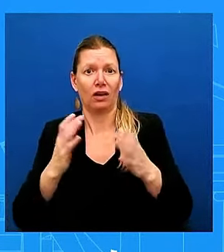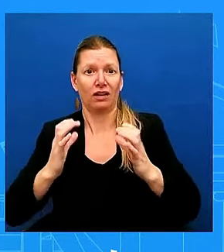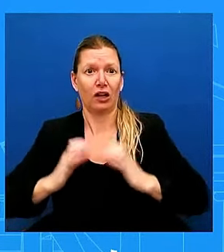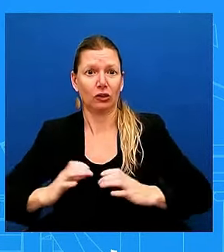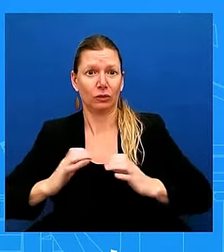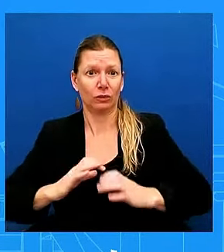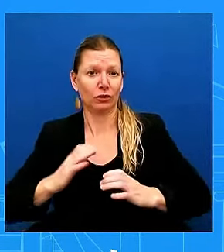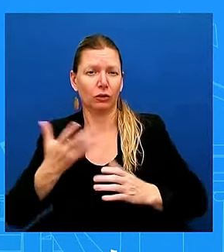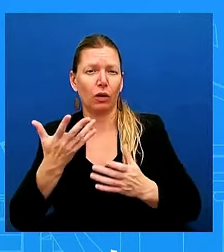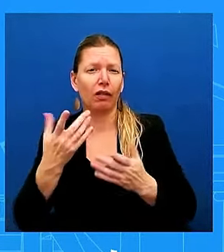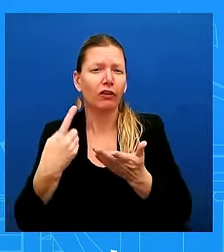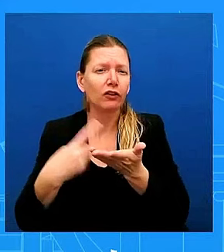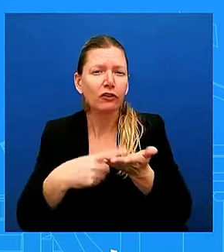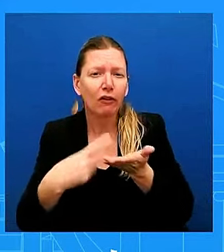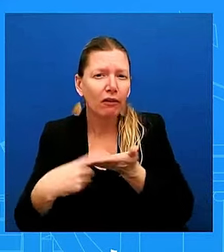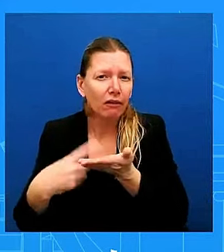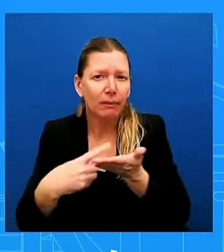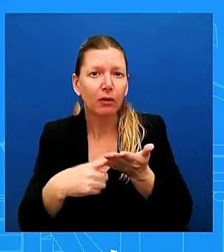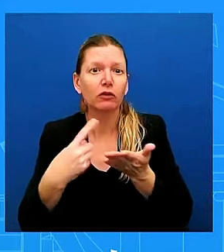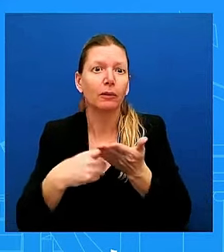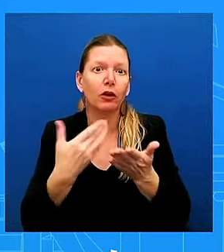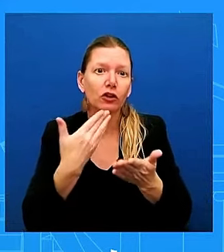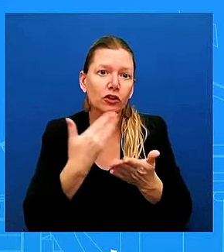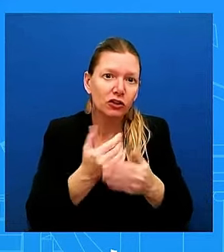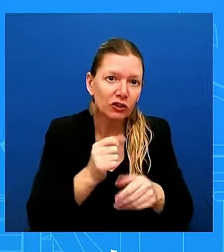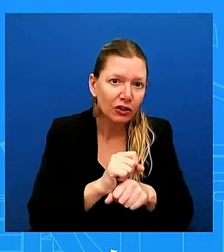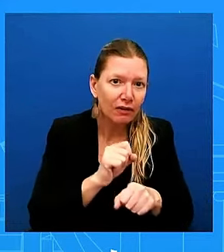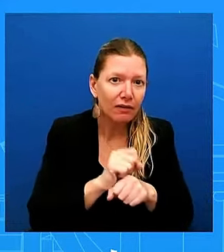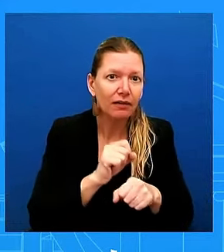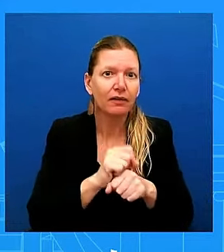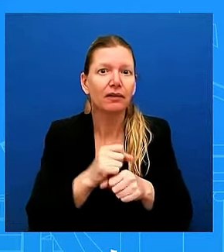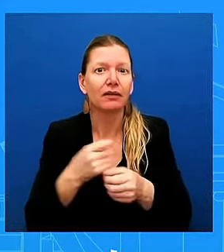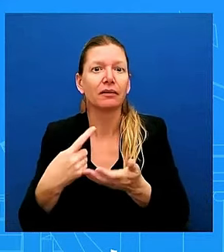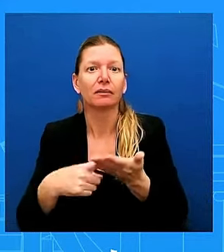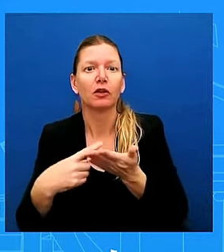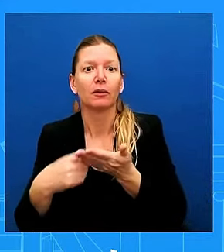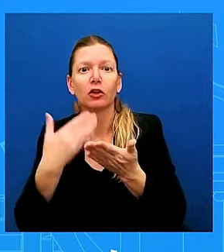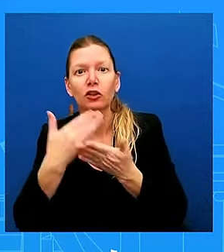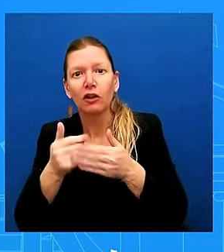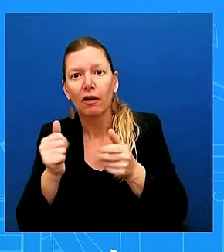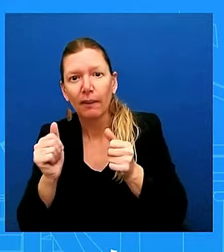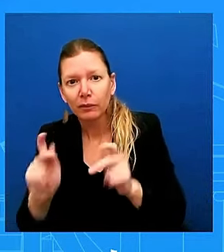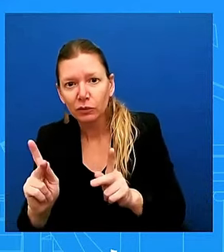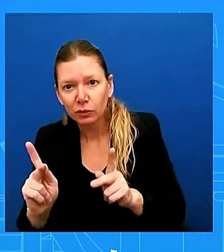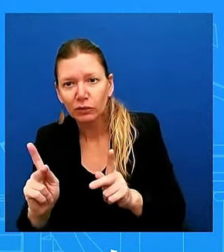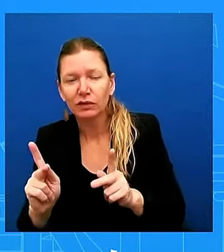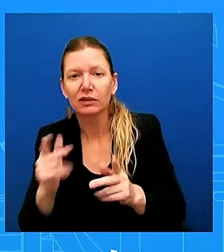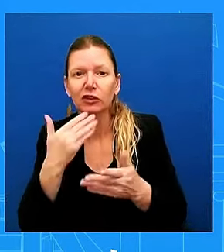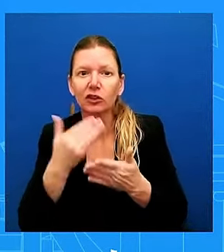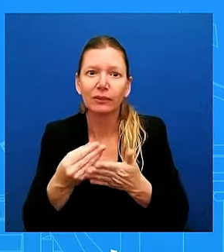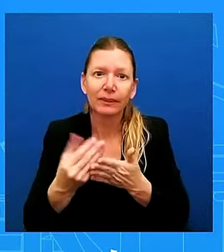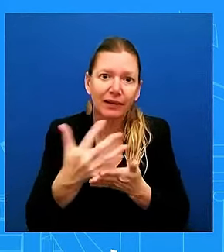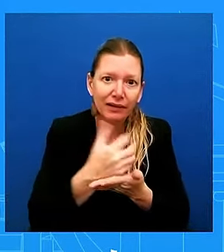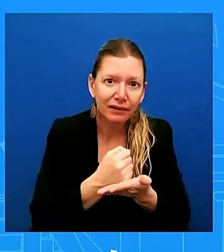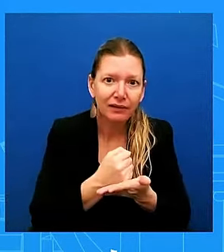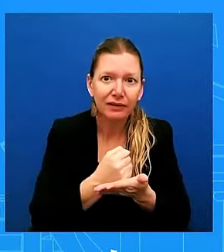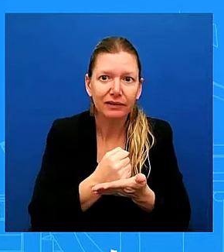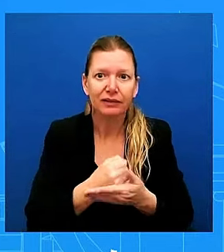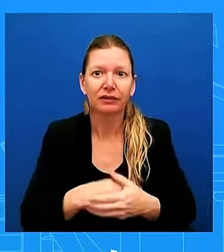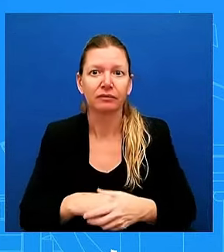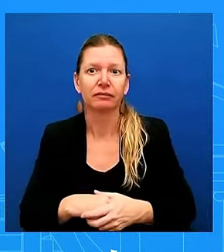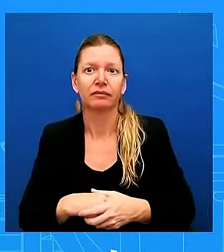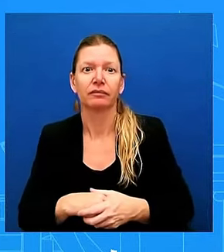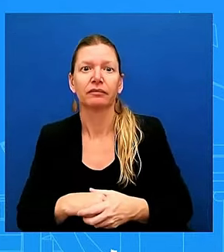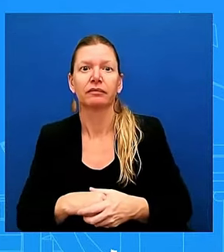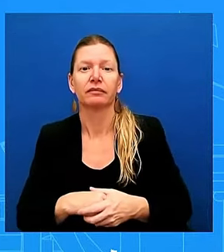better wages. And there is now a lot more confidence that interest rates are coming down, inflation is down,